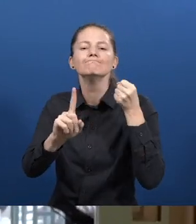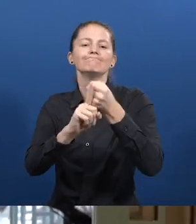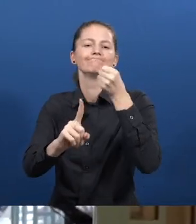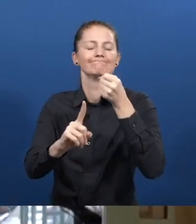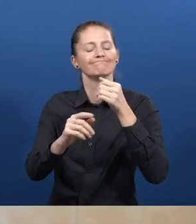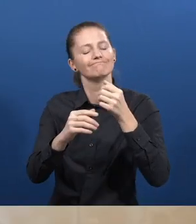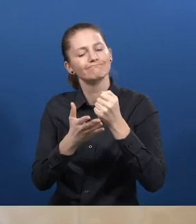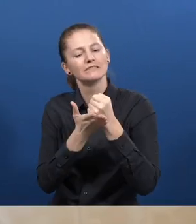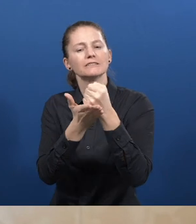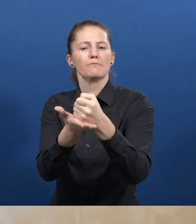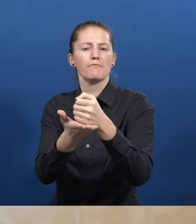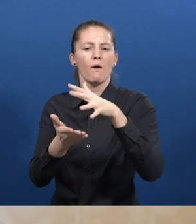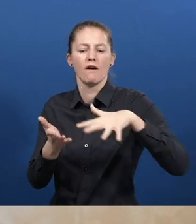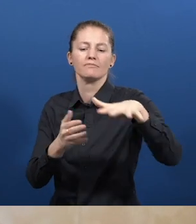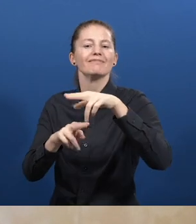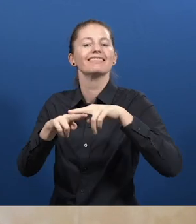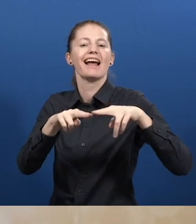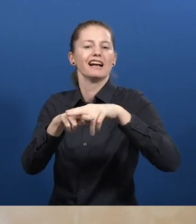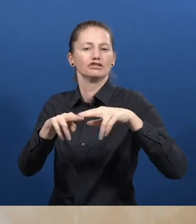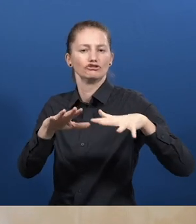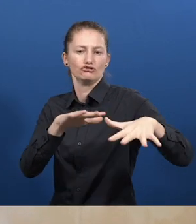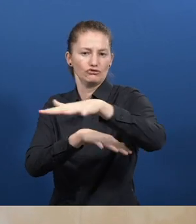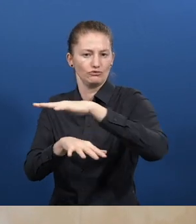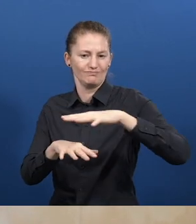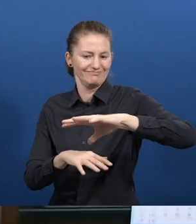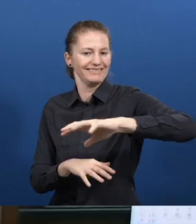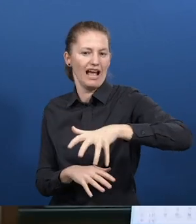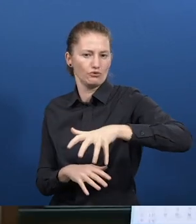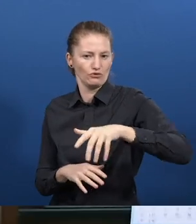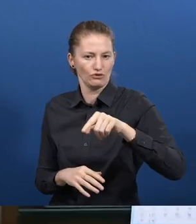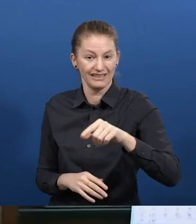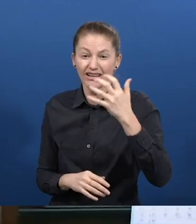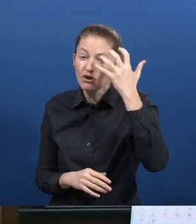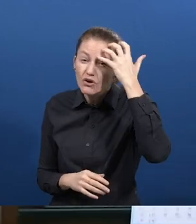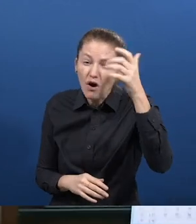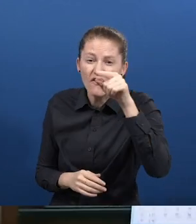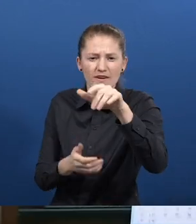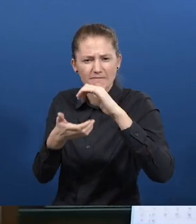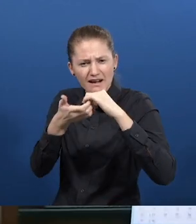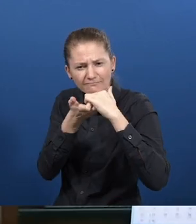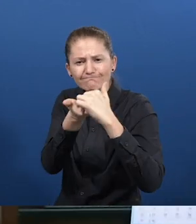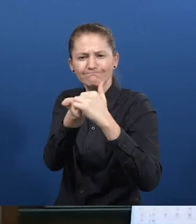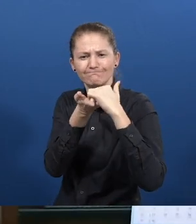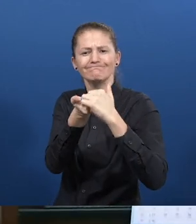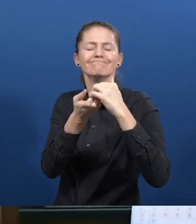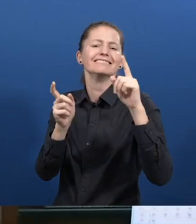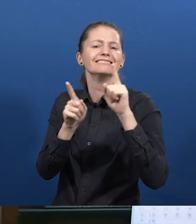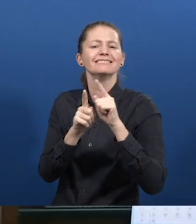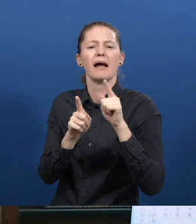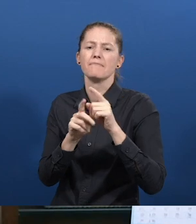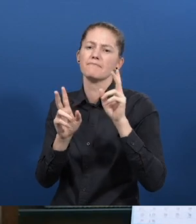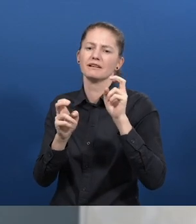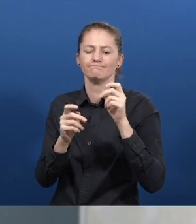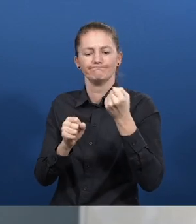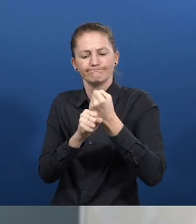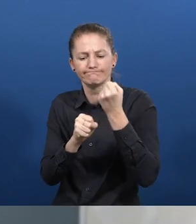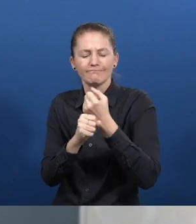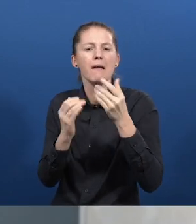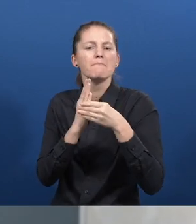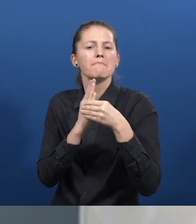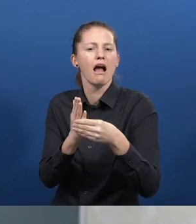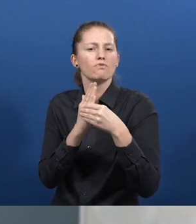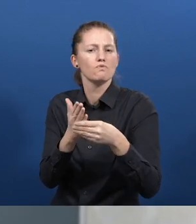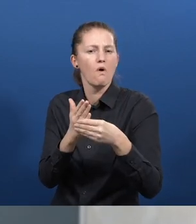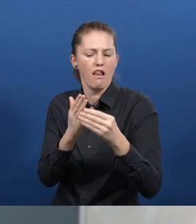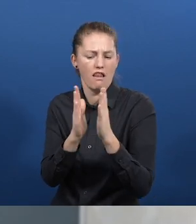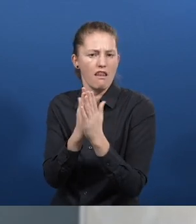national effort. With the government collaboration, we will co-branding our job coach manual and we hope